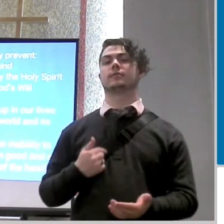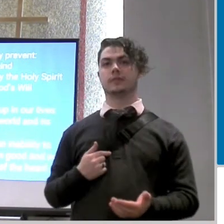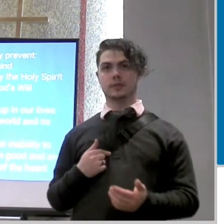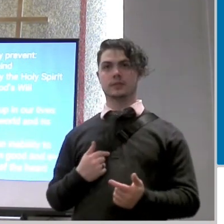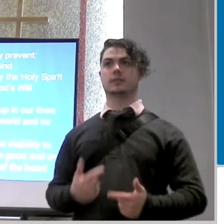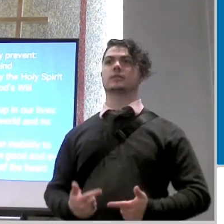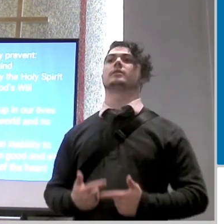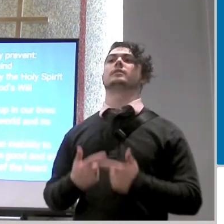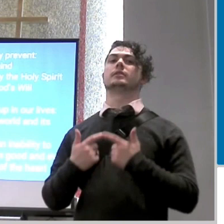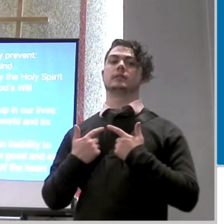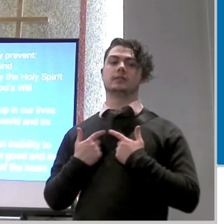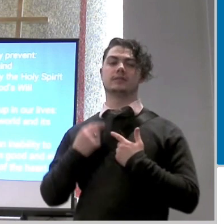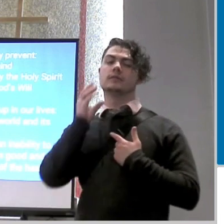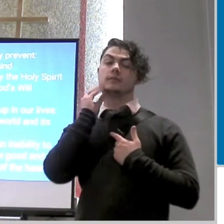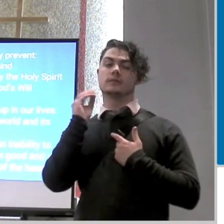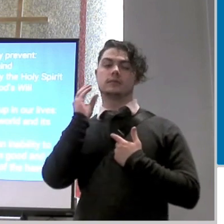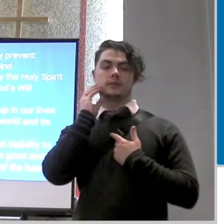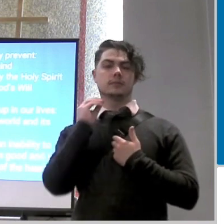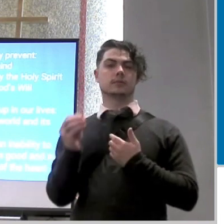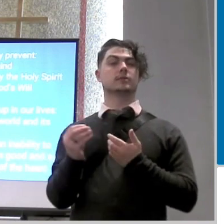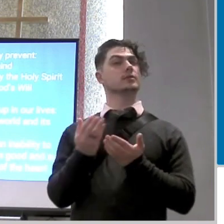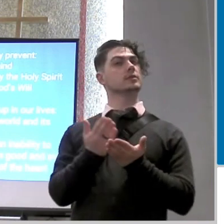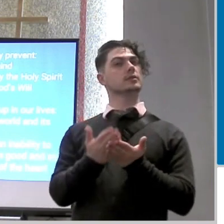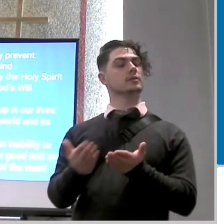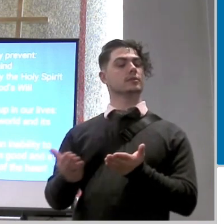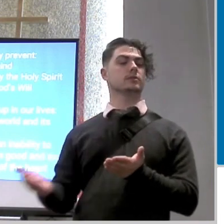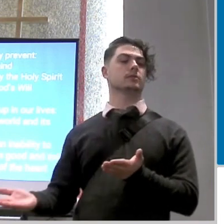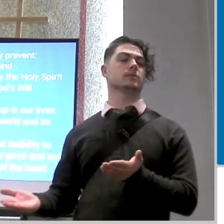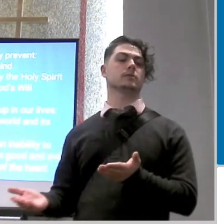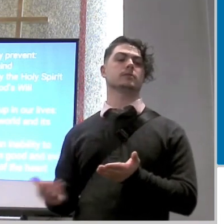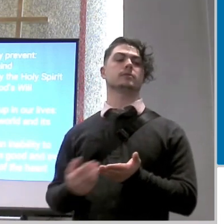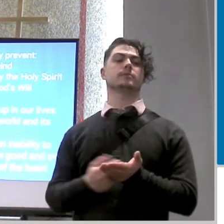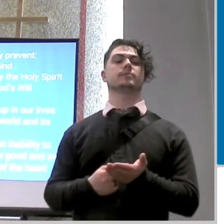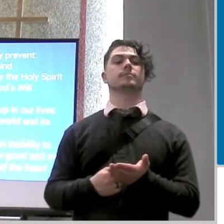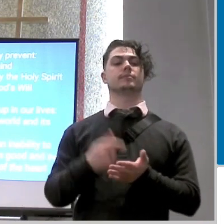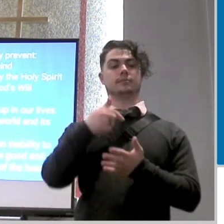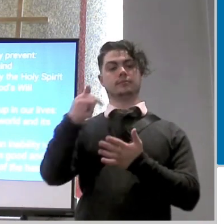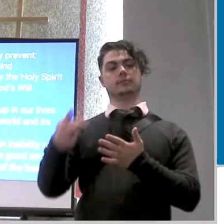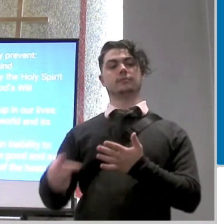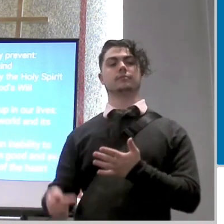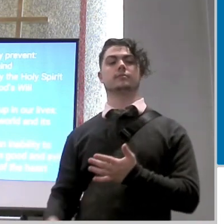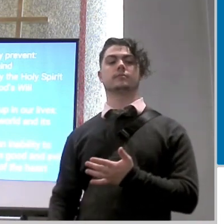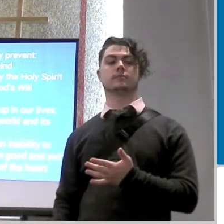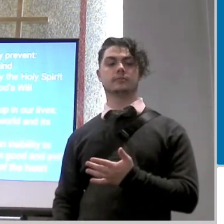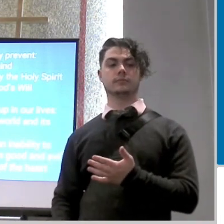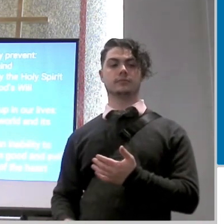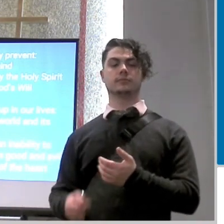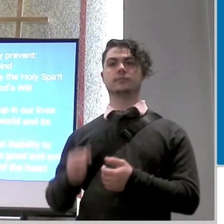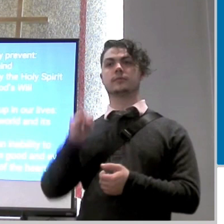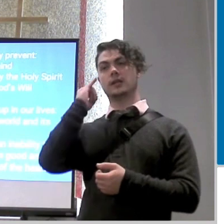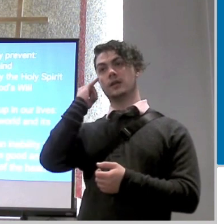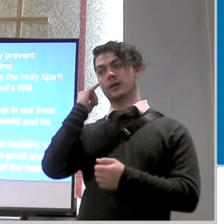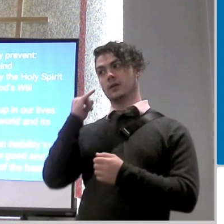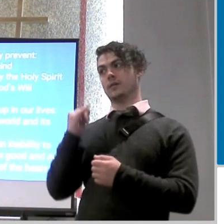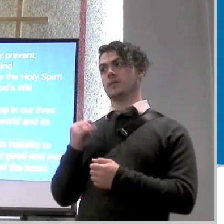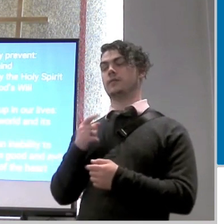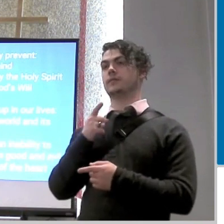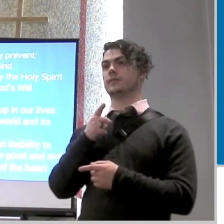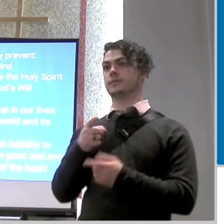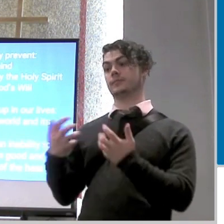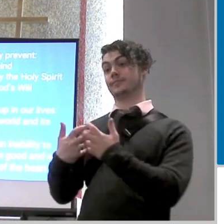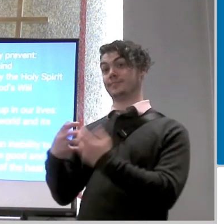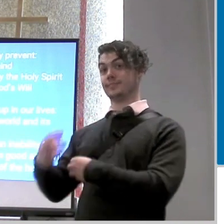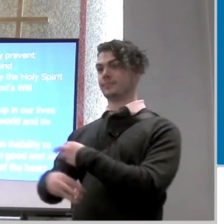these things already uh we will be prevented from renewing our mind you know that when you got